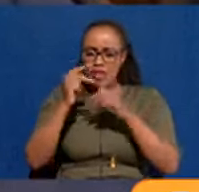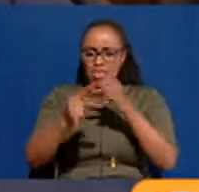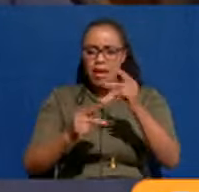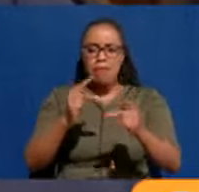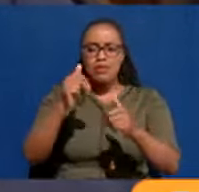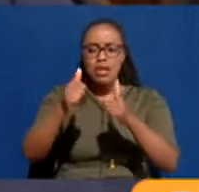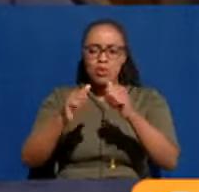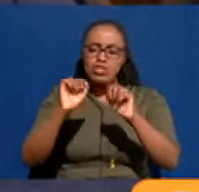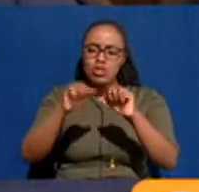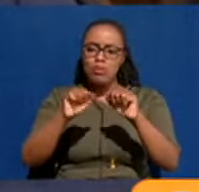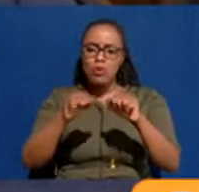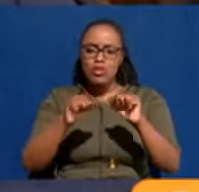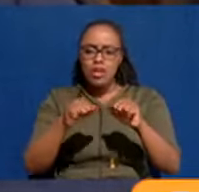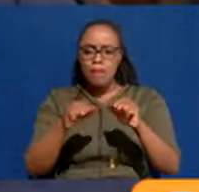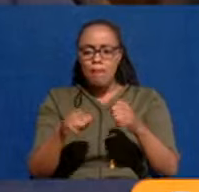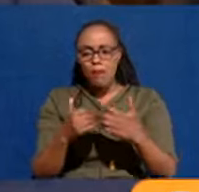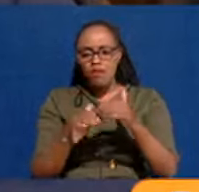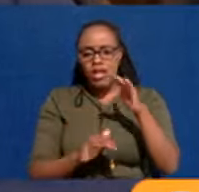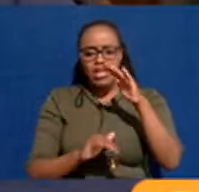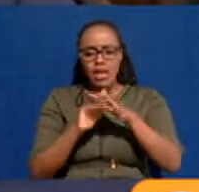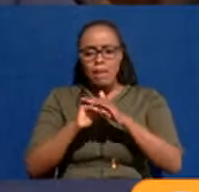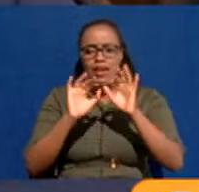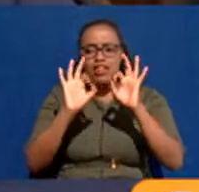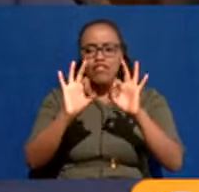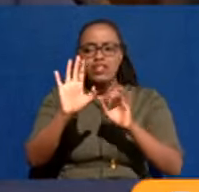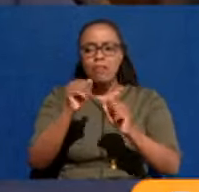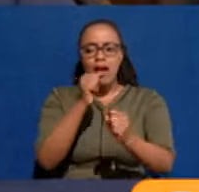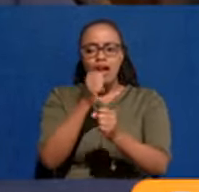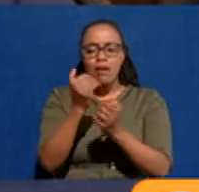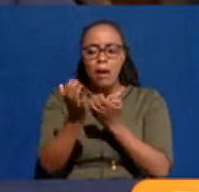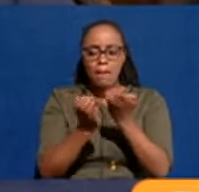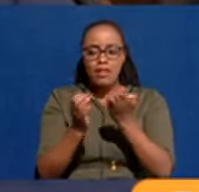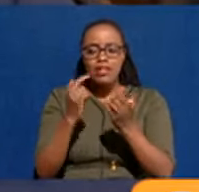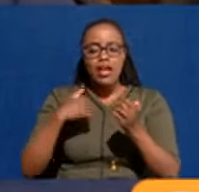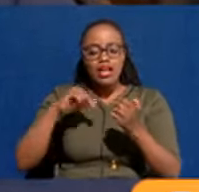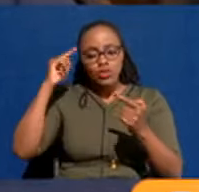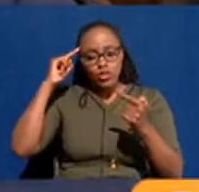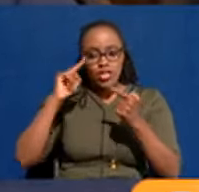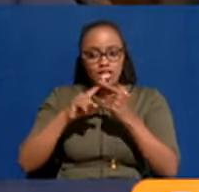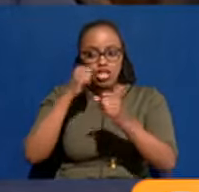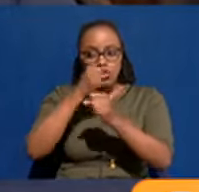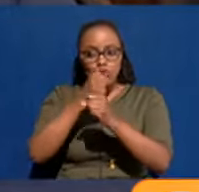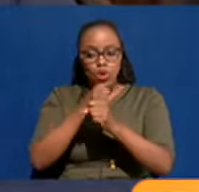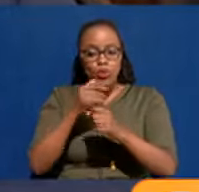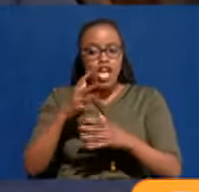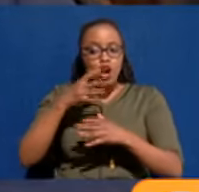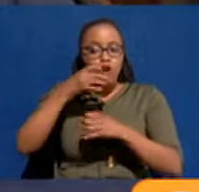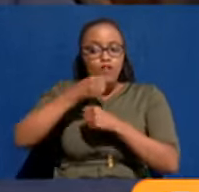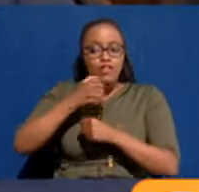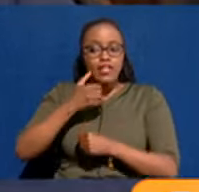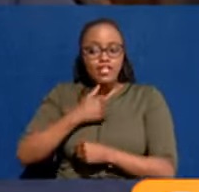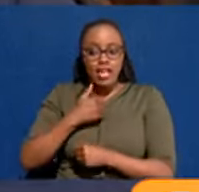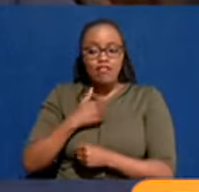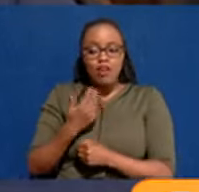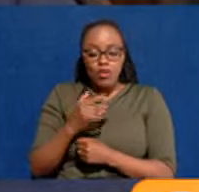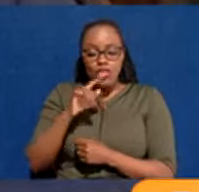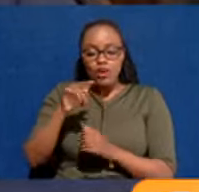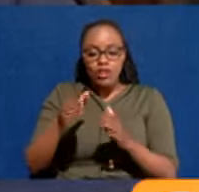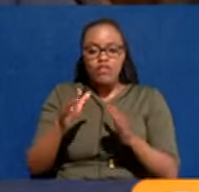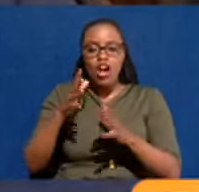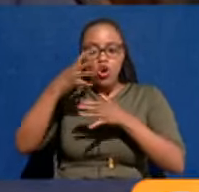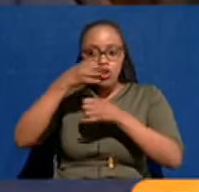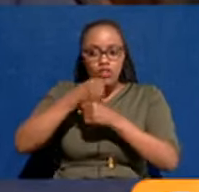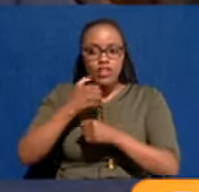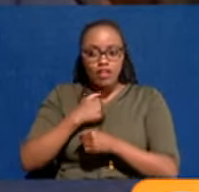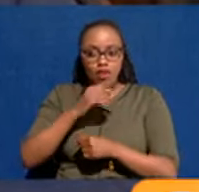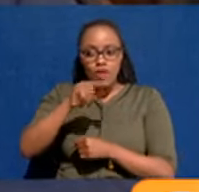that would otherwise limit the efficiency of their businesses. And that is what we're targeting to do. So we're very confident that we're on the right track. We're very confident that